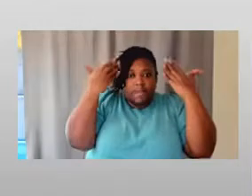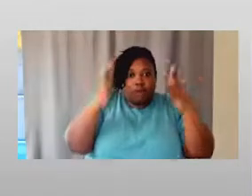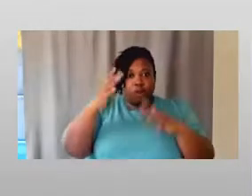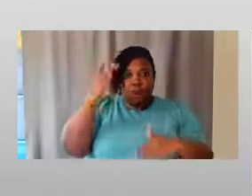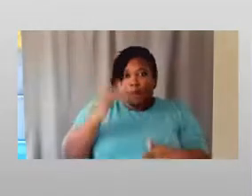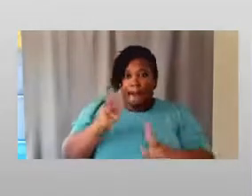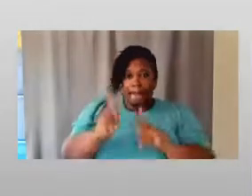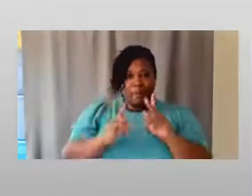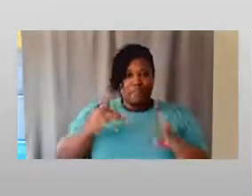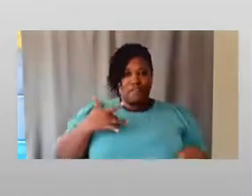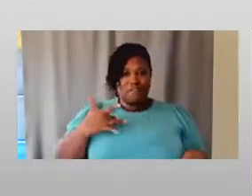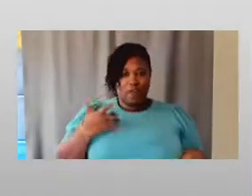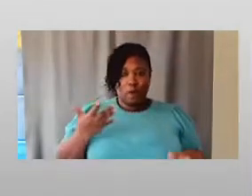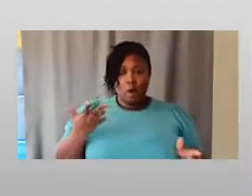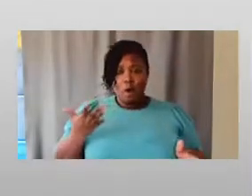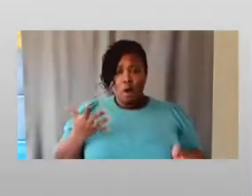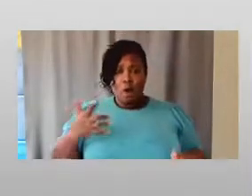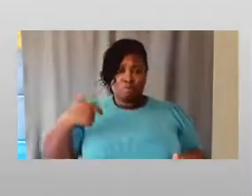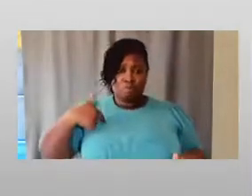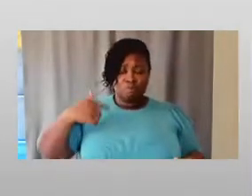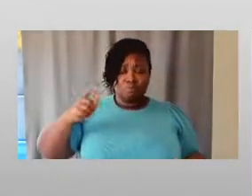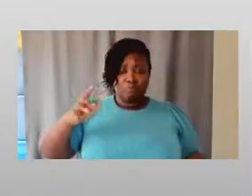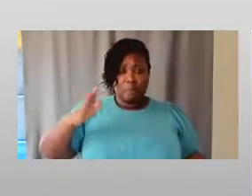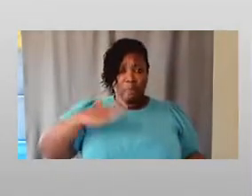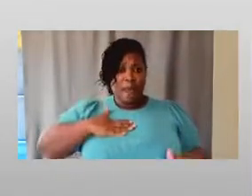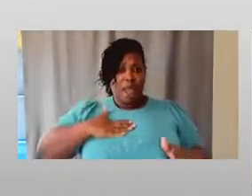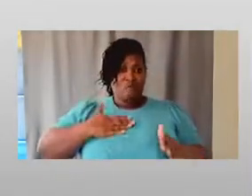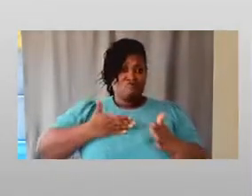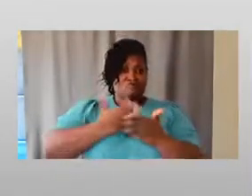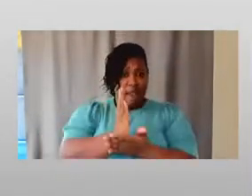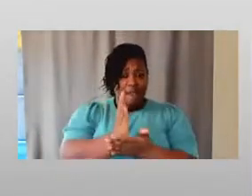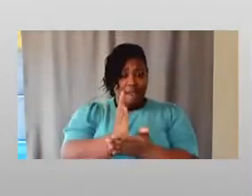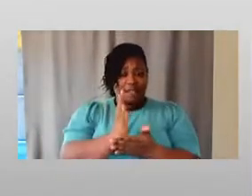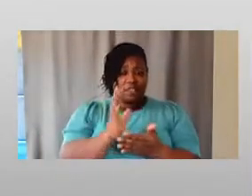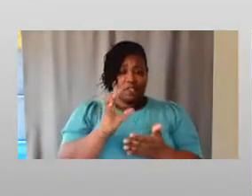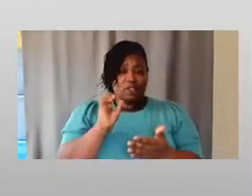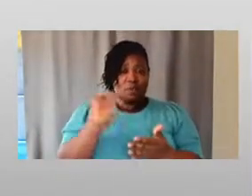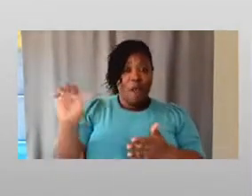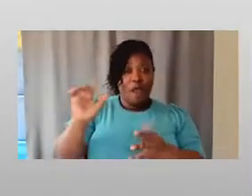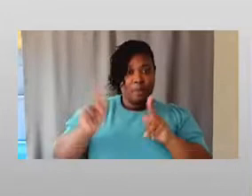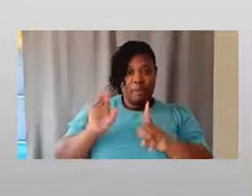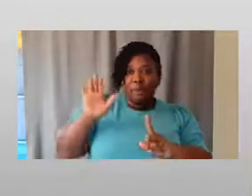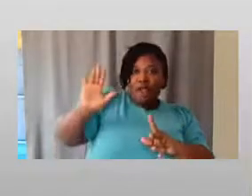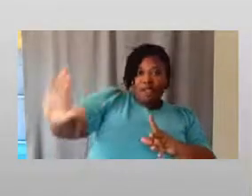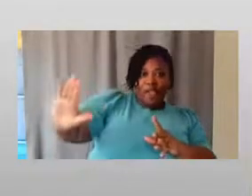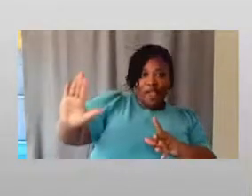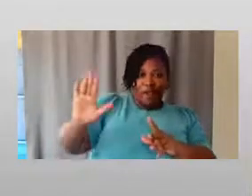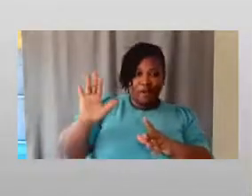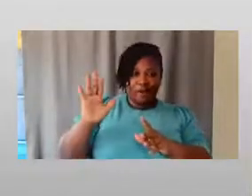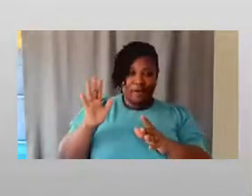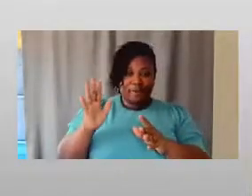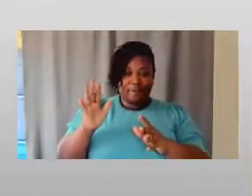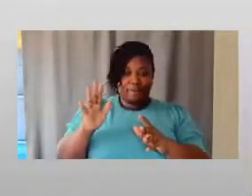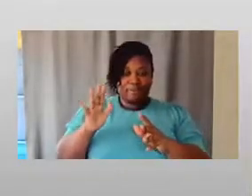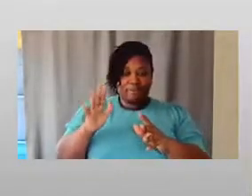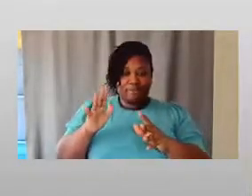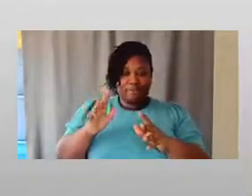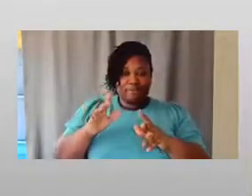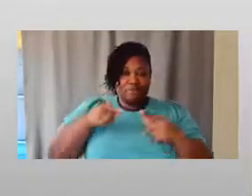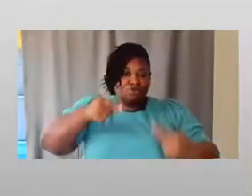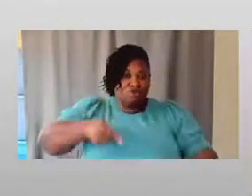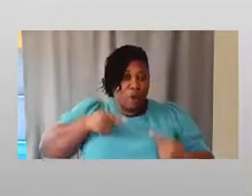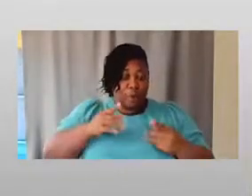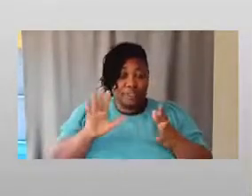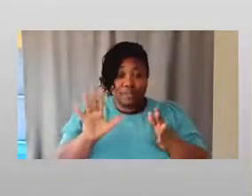entitled to other people's plights, but I promise you it's not a